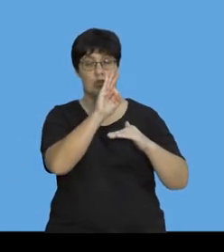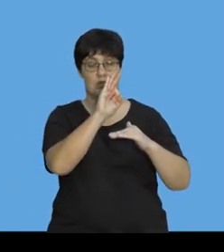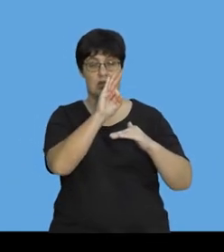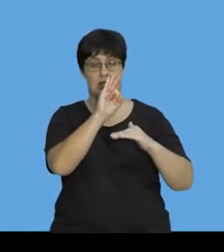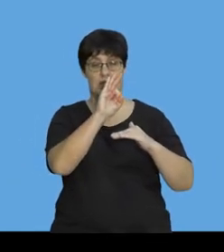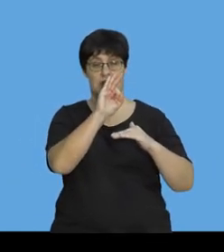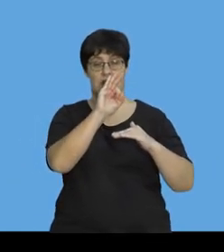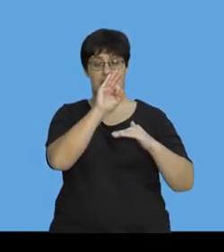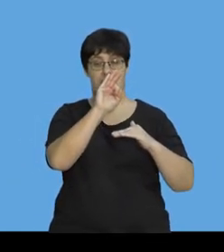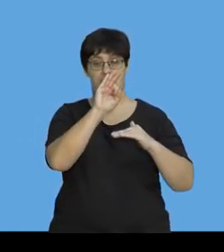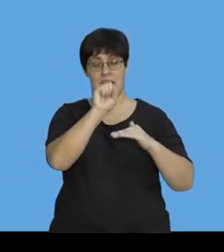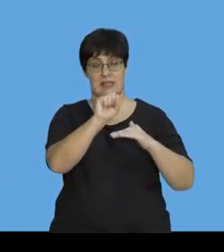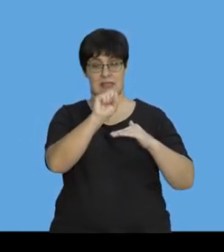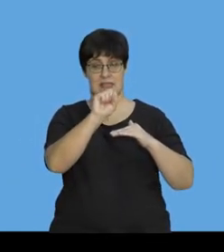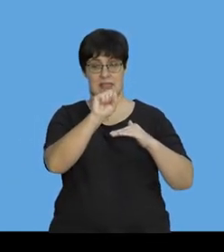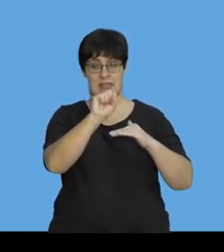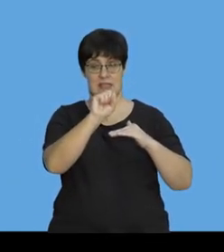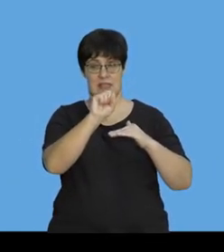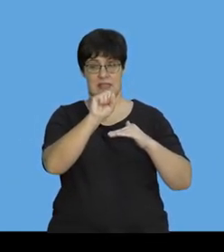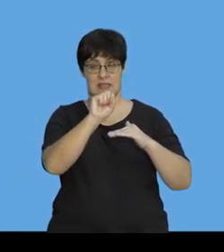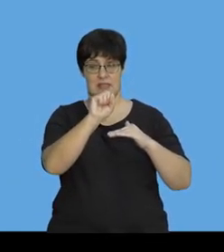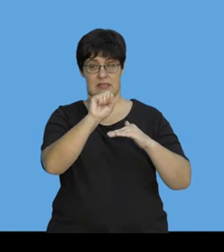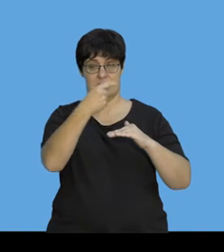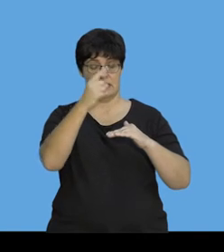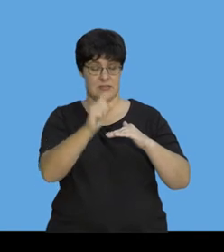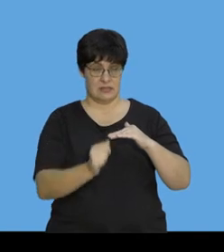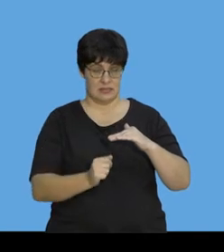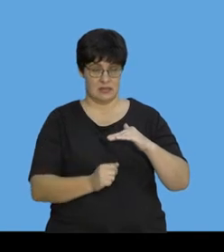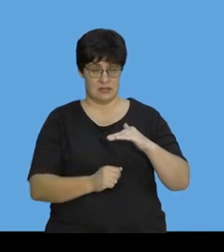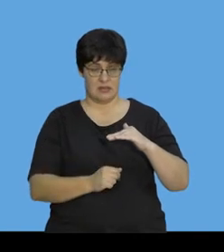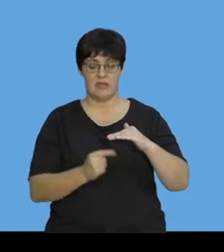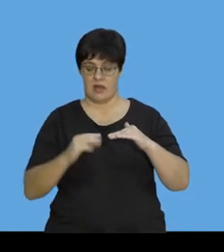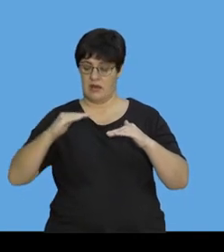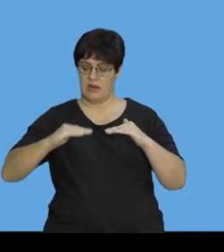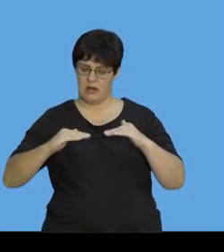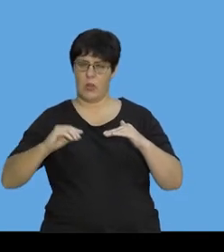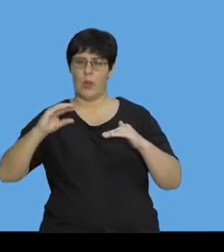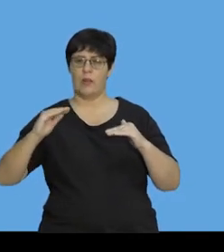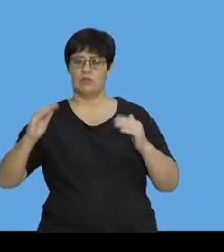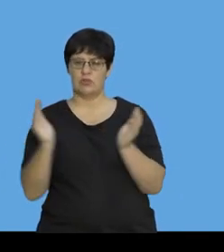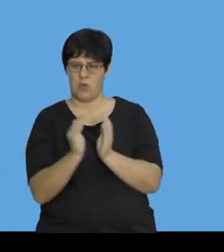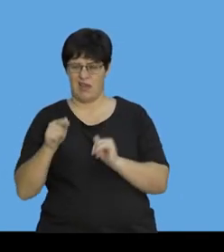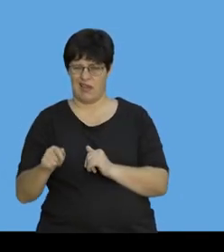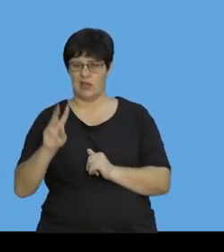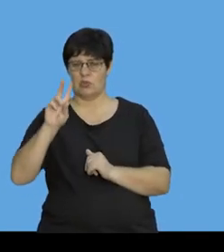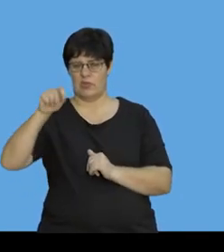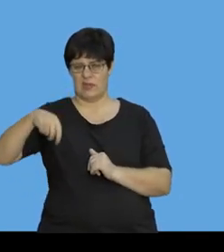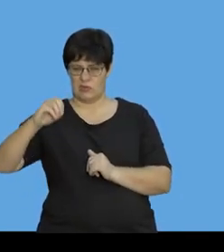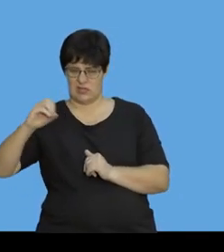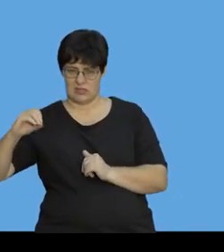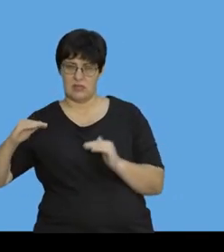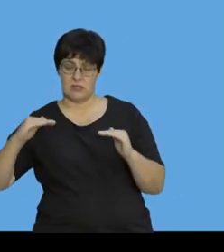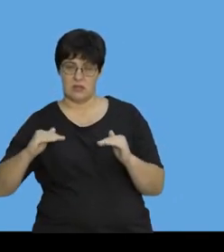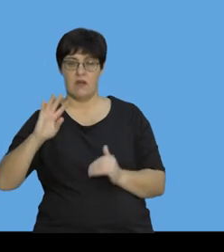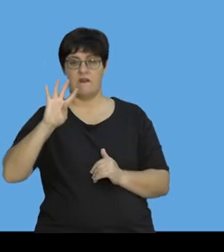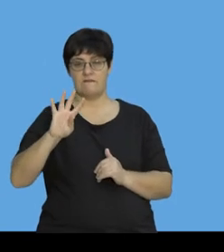meters per second to the right. Then we have our little 2,001 which is going